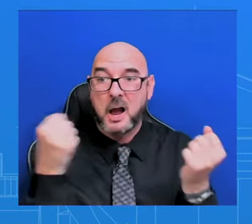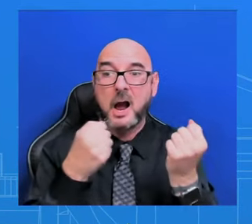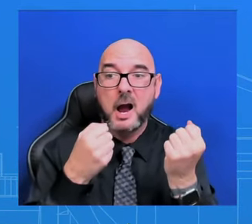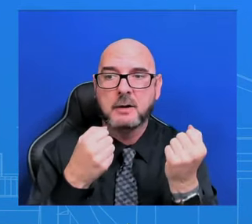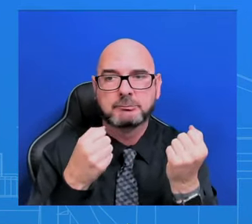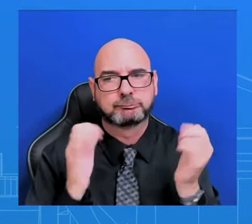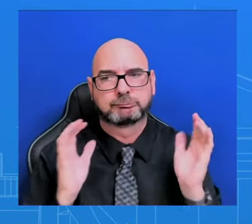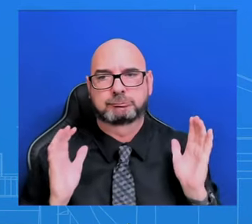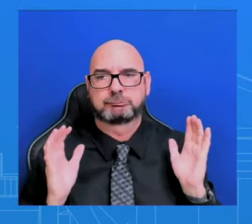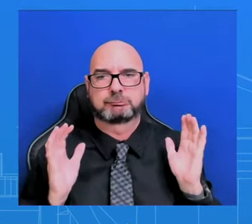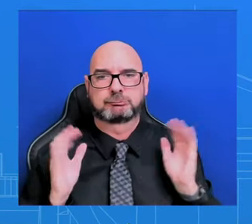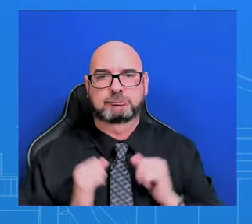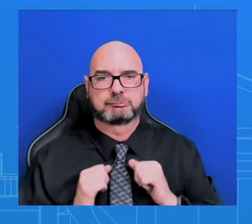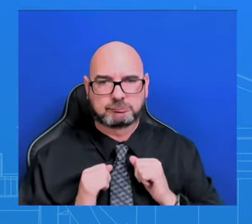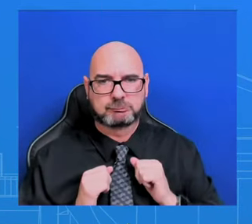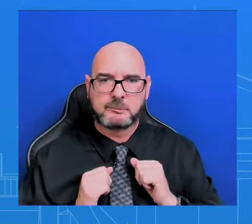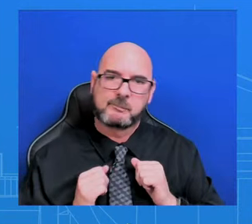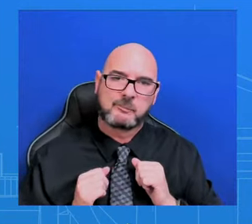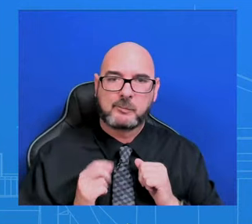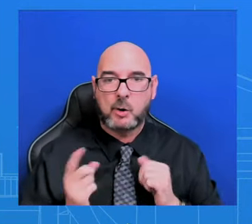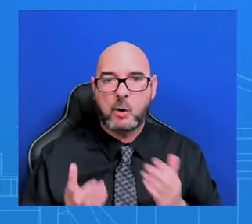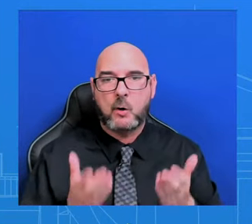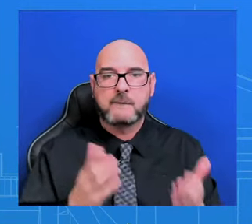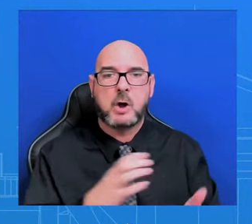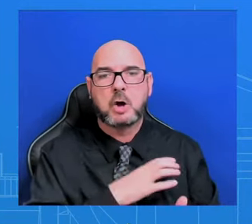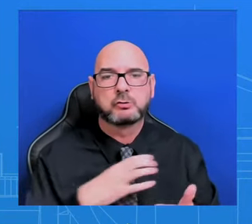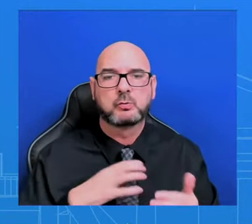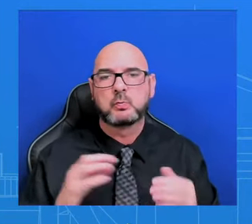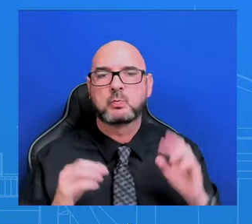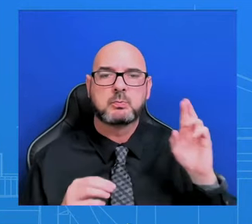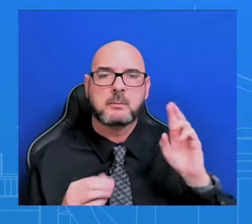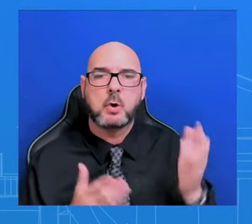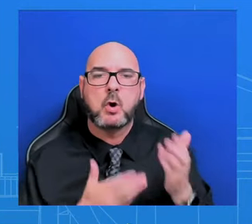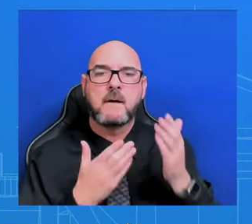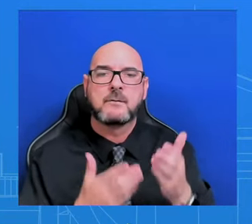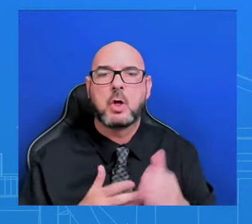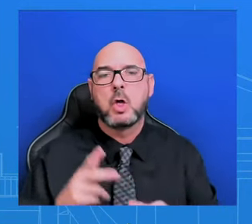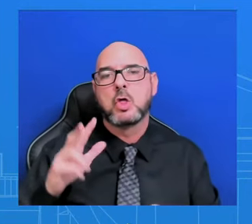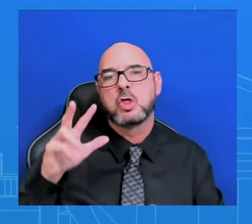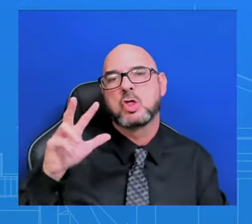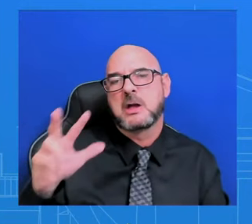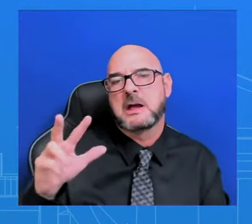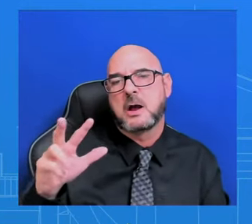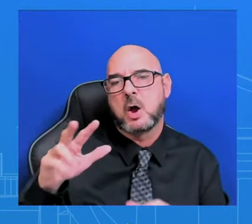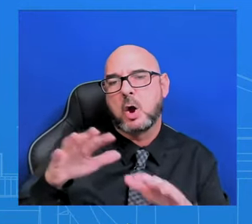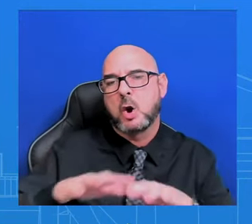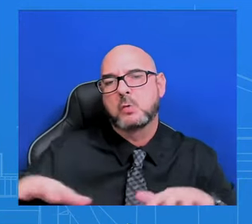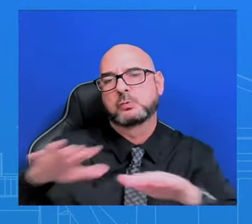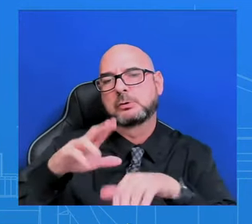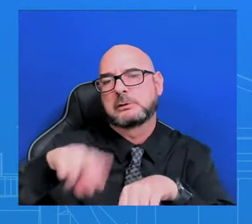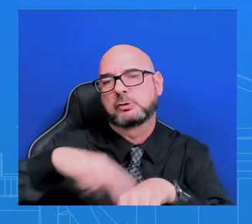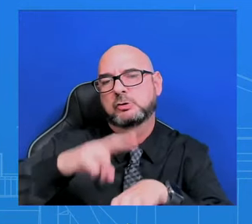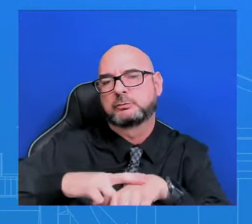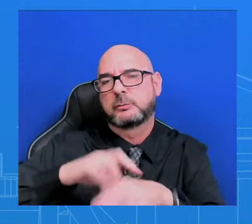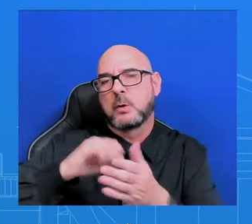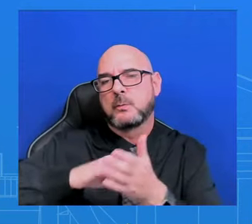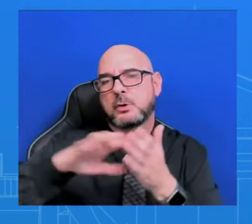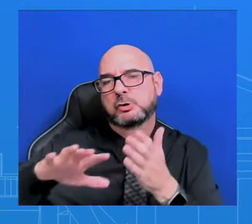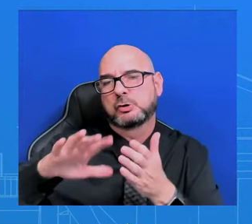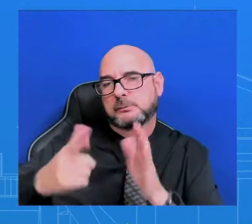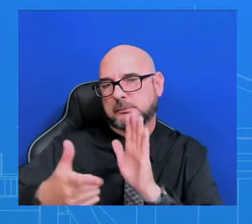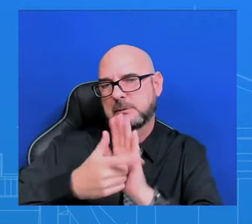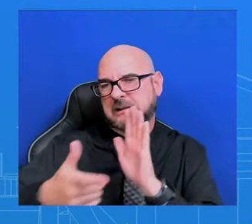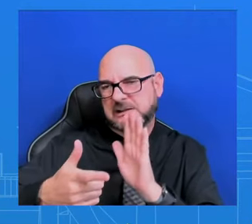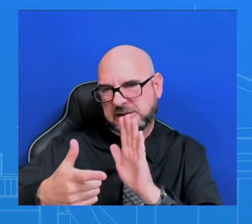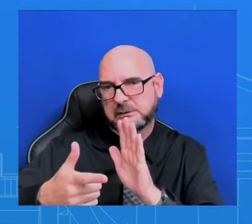were introduced by congressional Republicans. And so, that is a problem. And so, we have to be very clear. This is why the President,